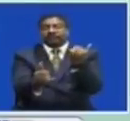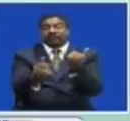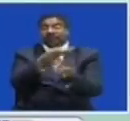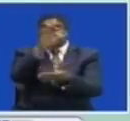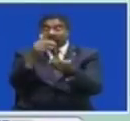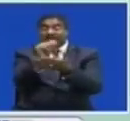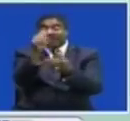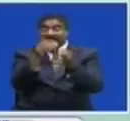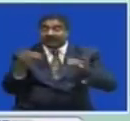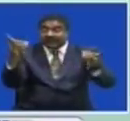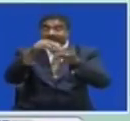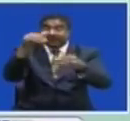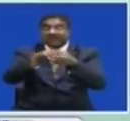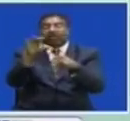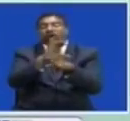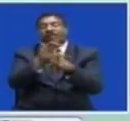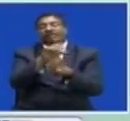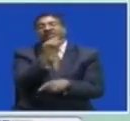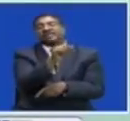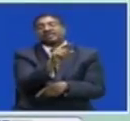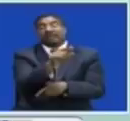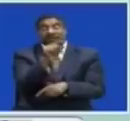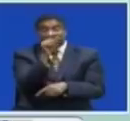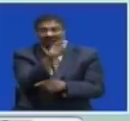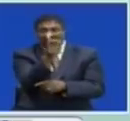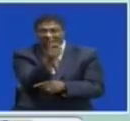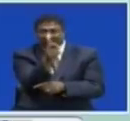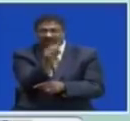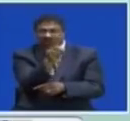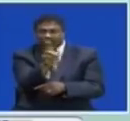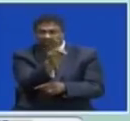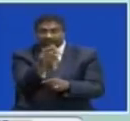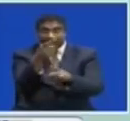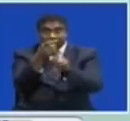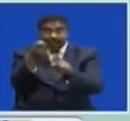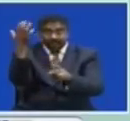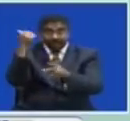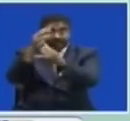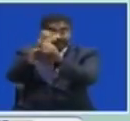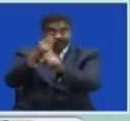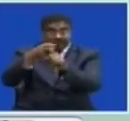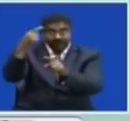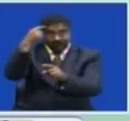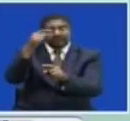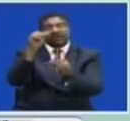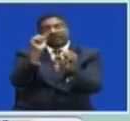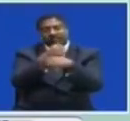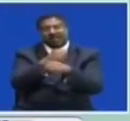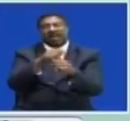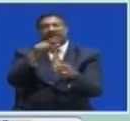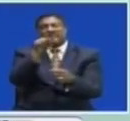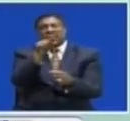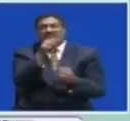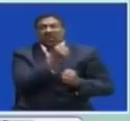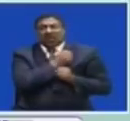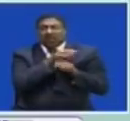Copper belt permanent secretary Bright Nundwe Says the insecticide That was received In the province Has helped In reducing the spread Of the four